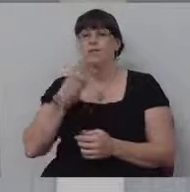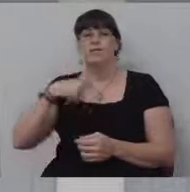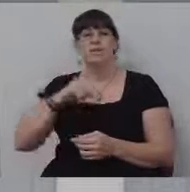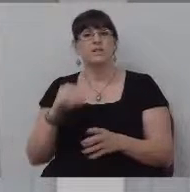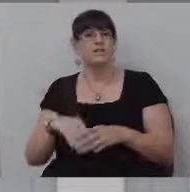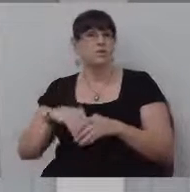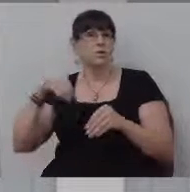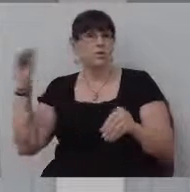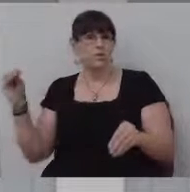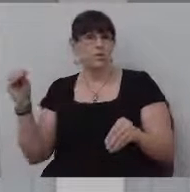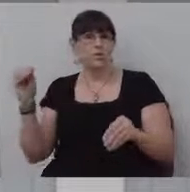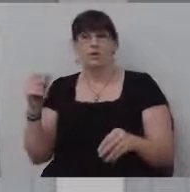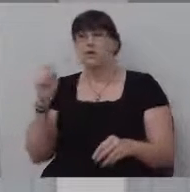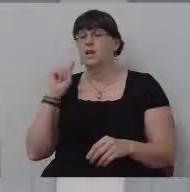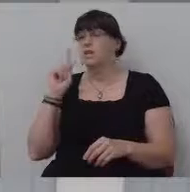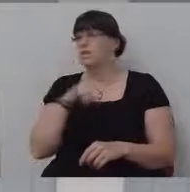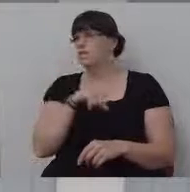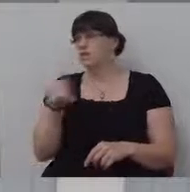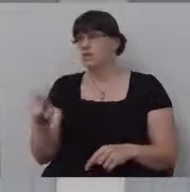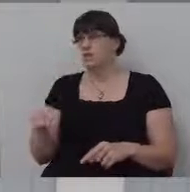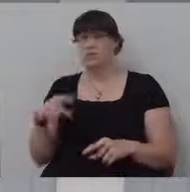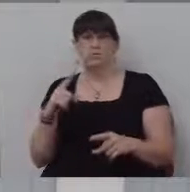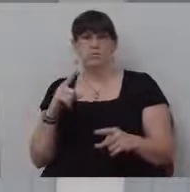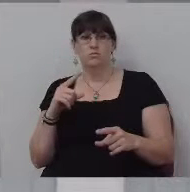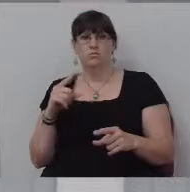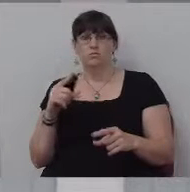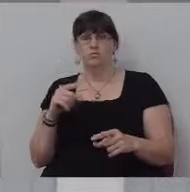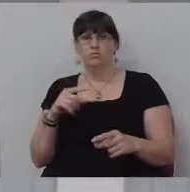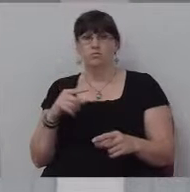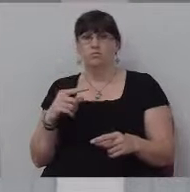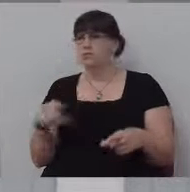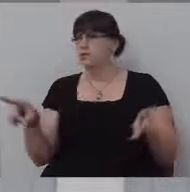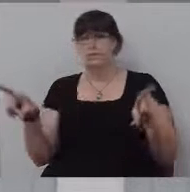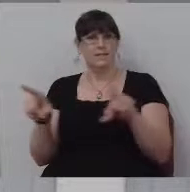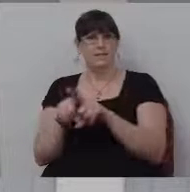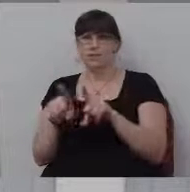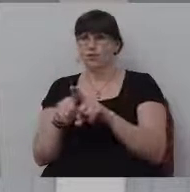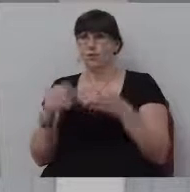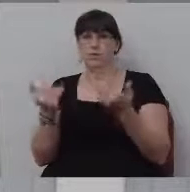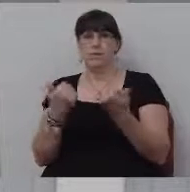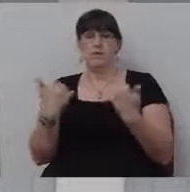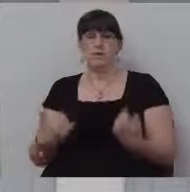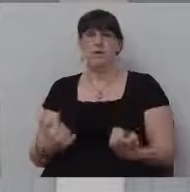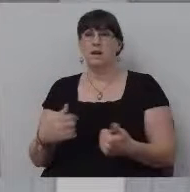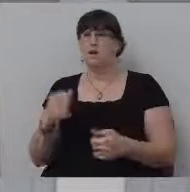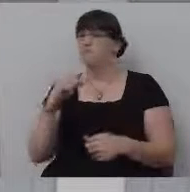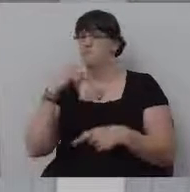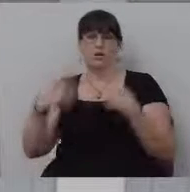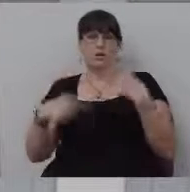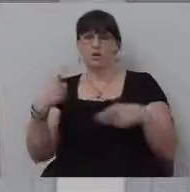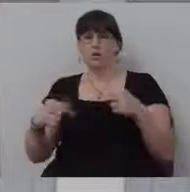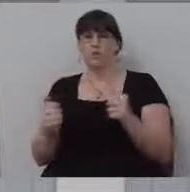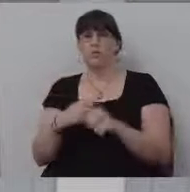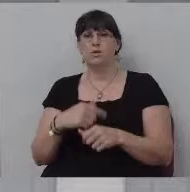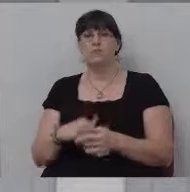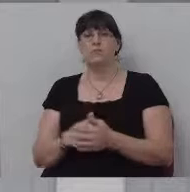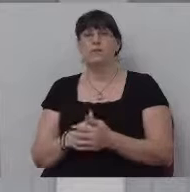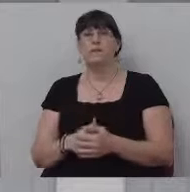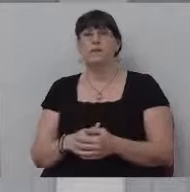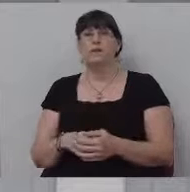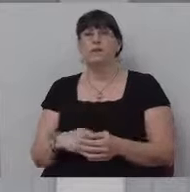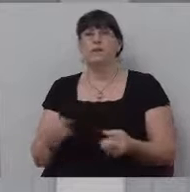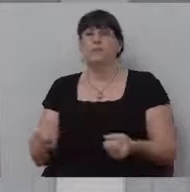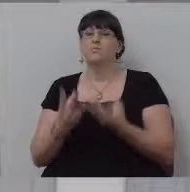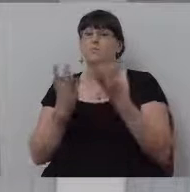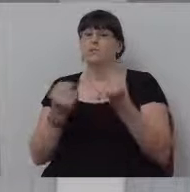uh, if you disagree with me, I'm not going to argue a great deal about that. You know, I do understand it was supplied and, you know, and so there are